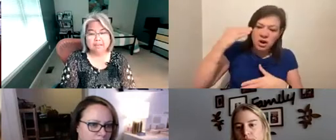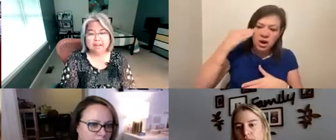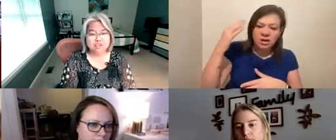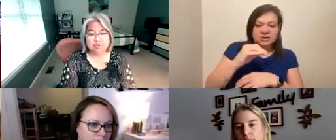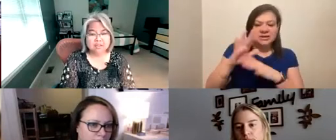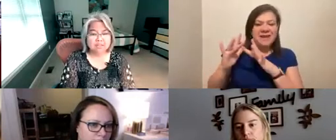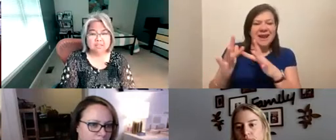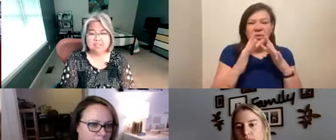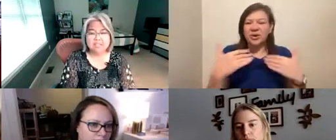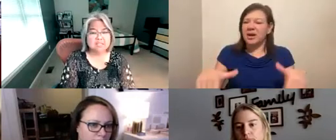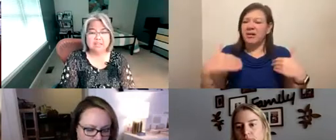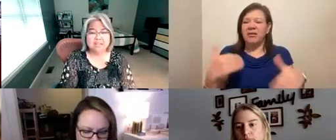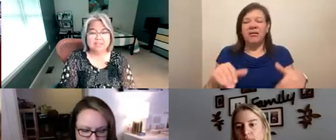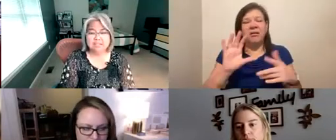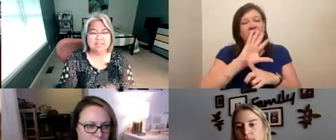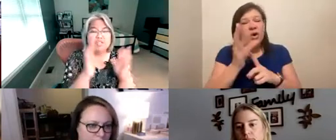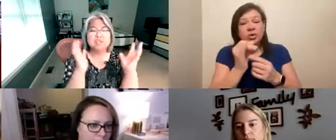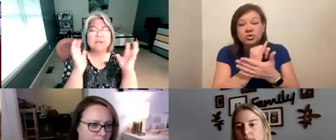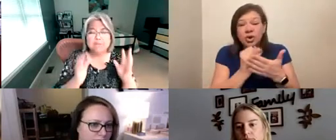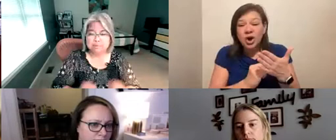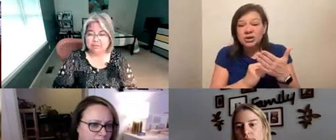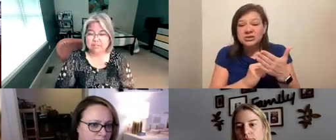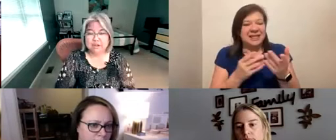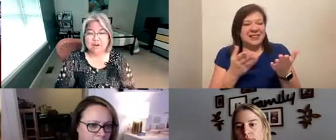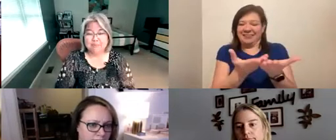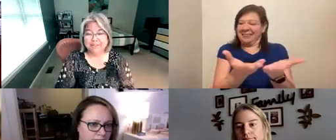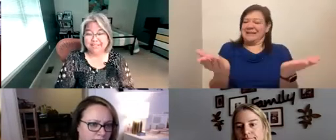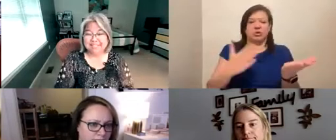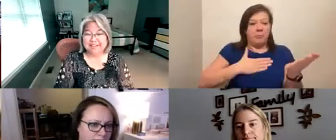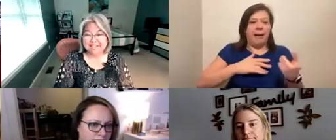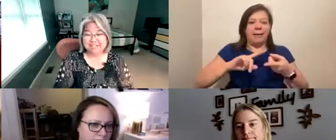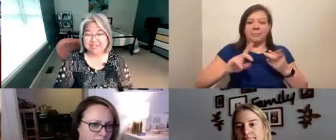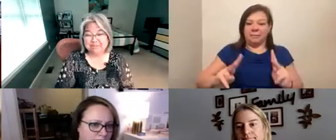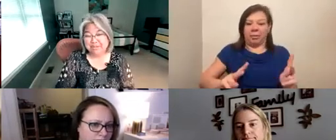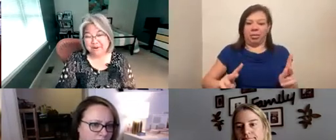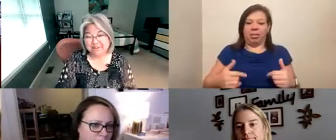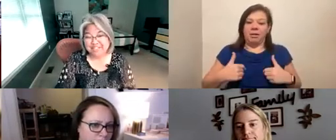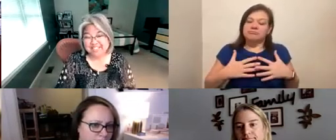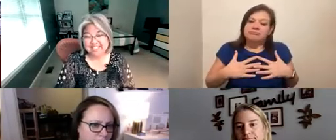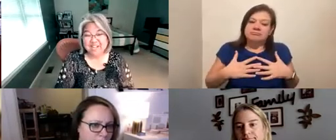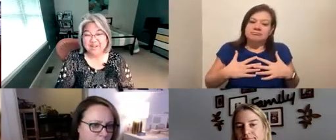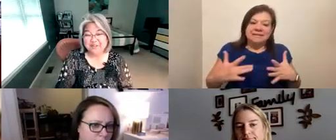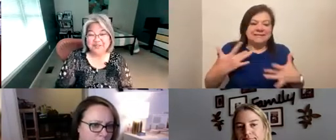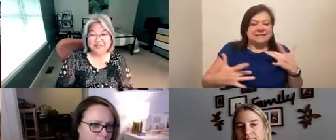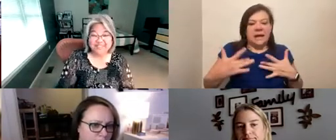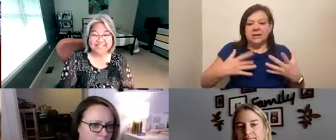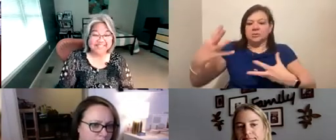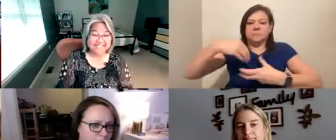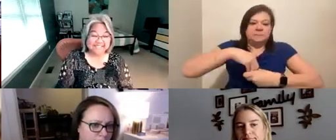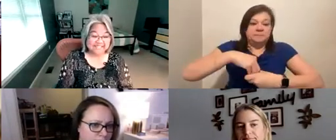and man, cultural arts. This is, this is, these are my people. So I'm really excited to be a part of this. Thank you.